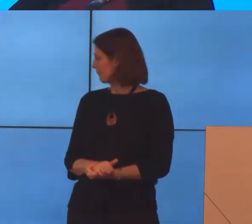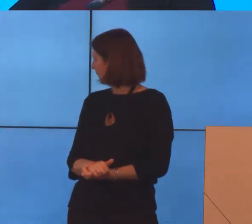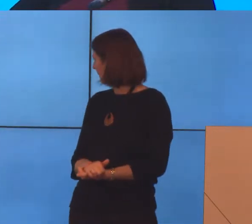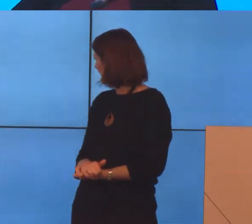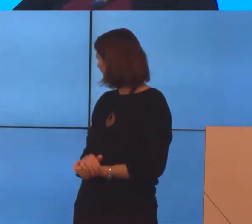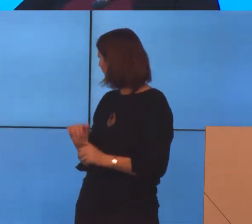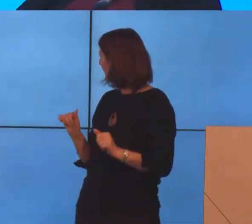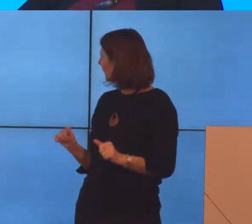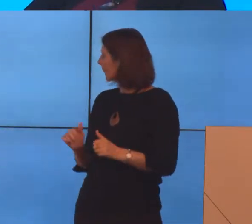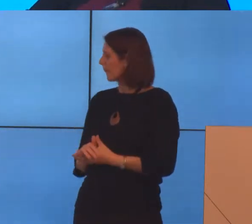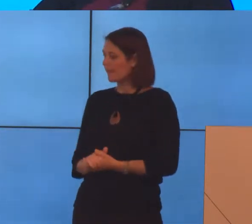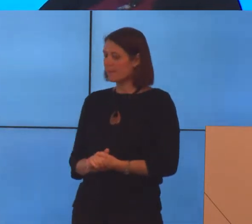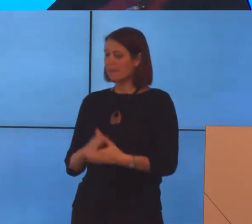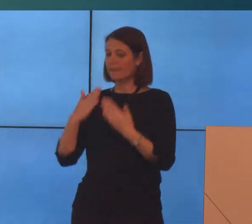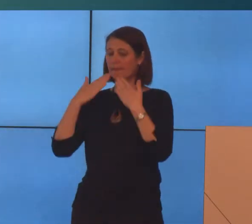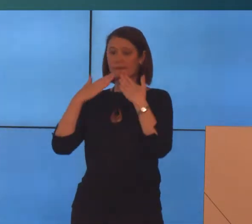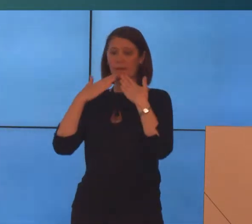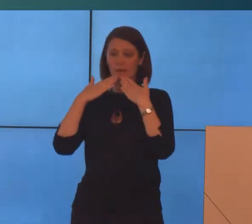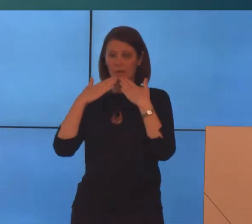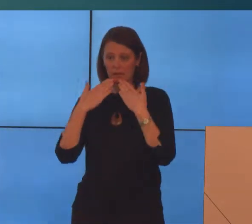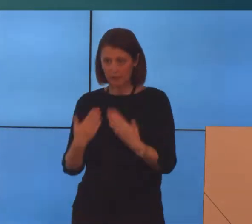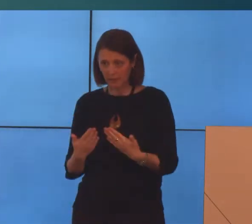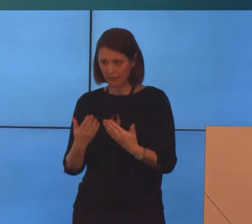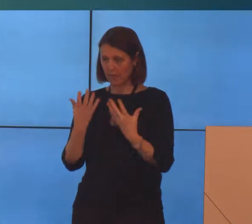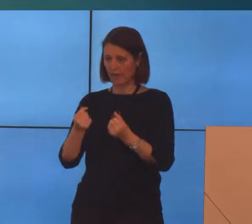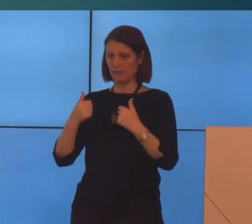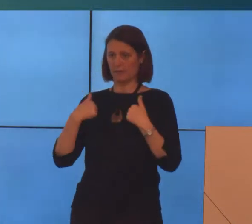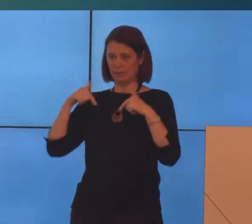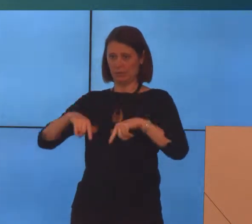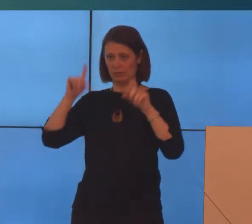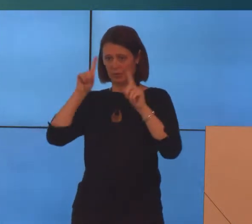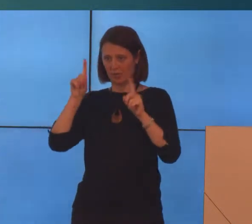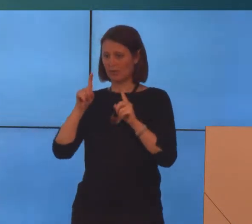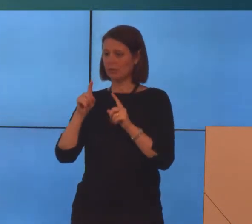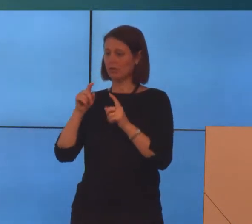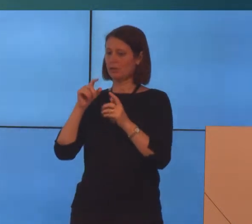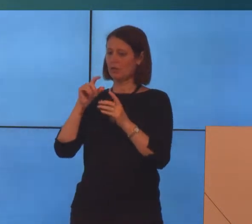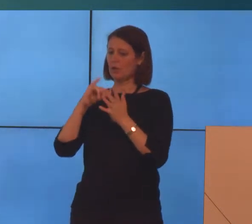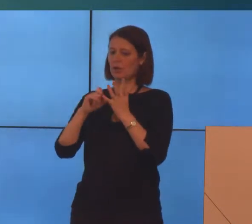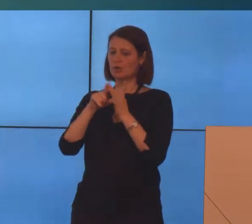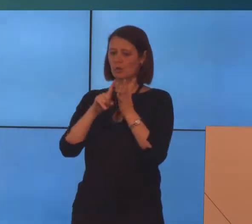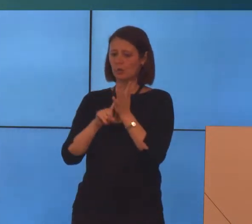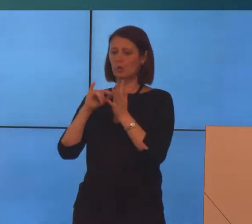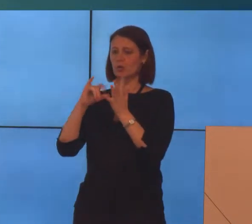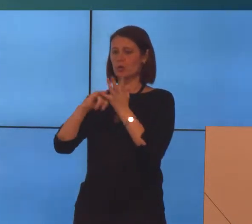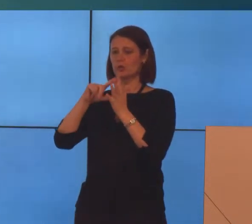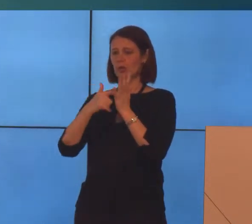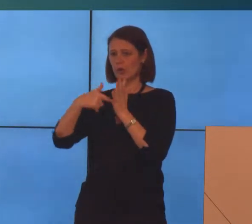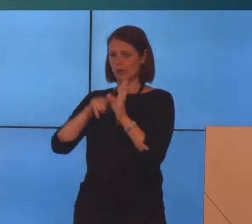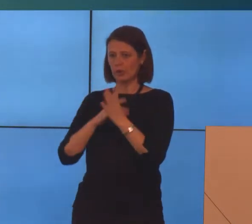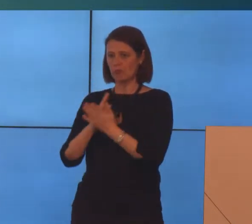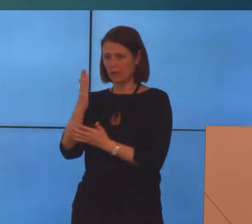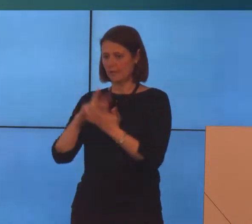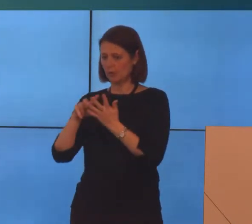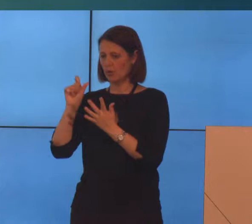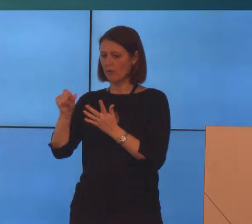Okay. So, thank you very much for having me here today. Social Security Rights Victoria is a statewide community